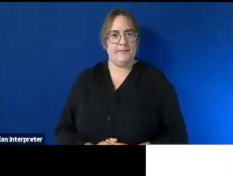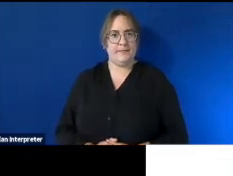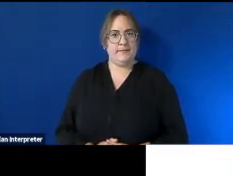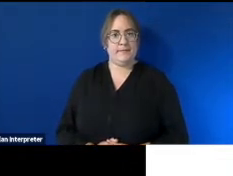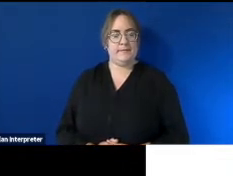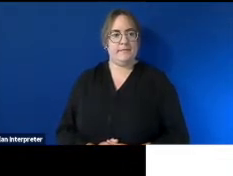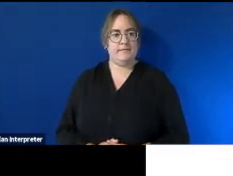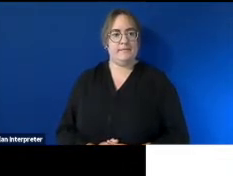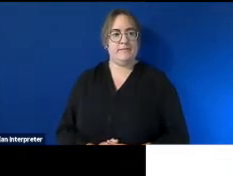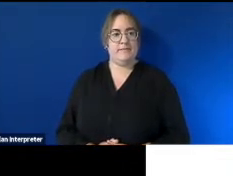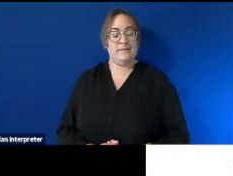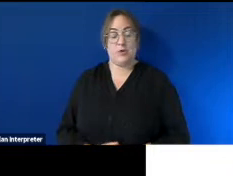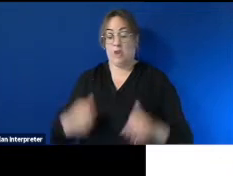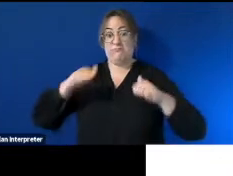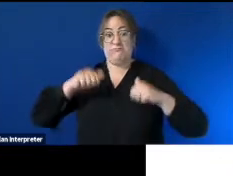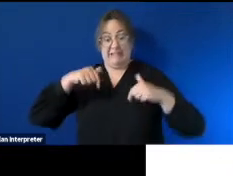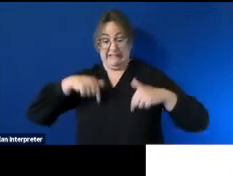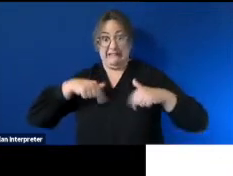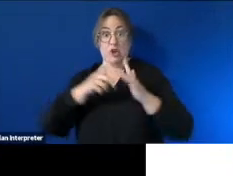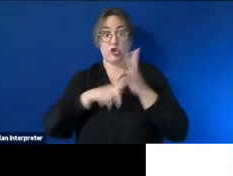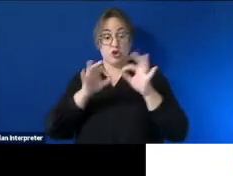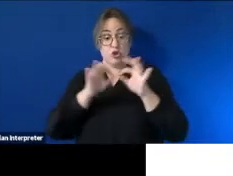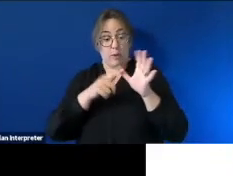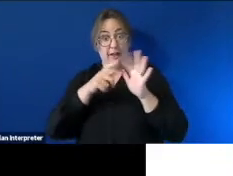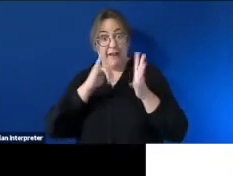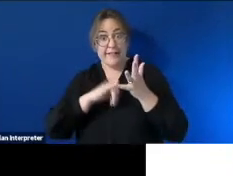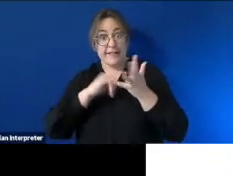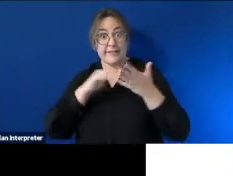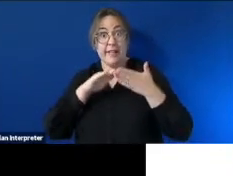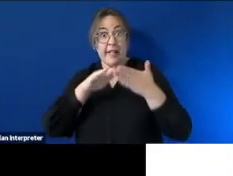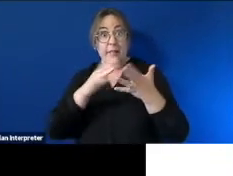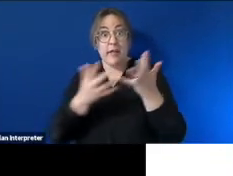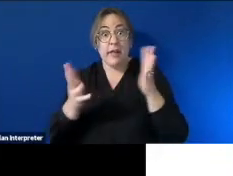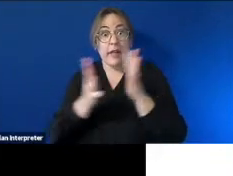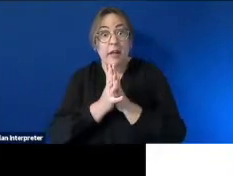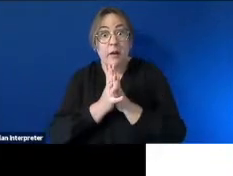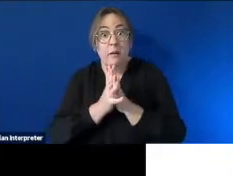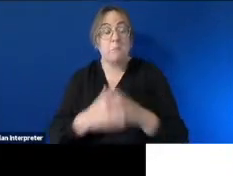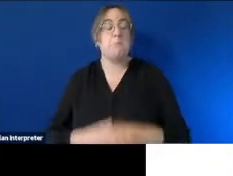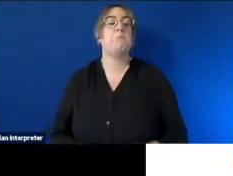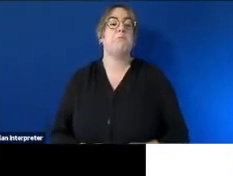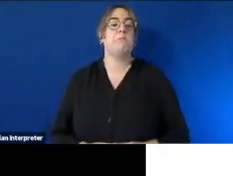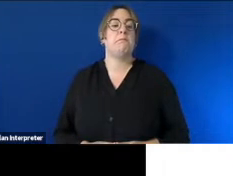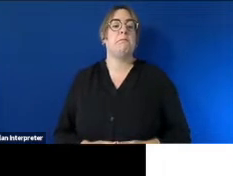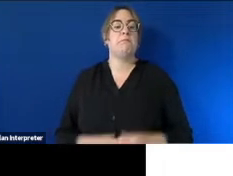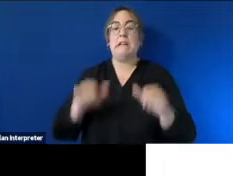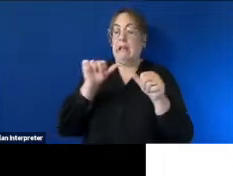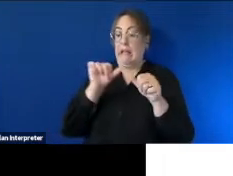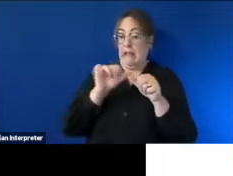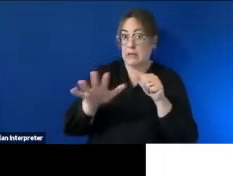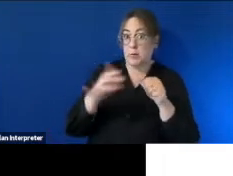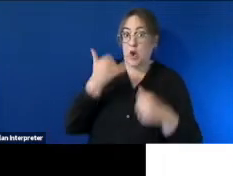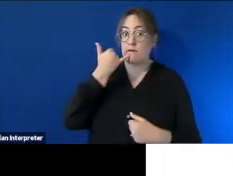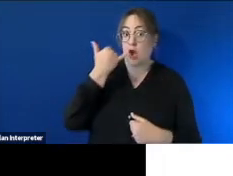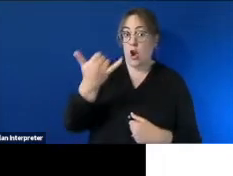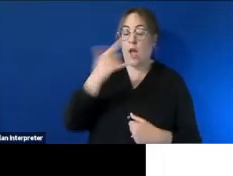how can we at job access help facilitate workplace adjustments well we do we do it through our expert and confidential phone line so that's that